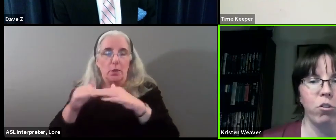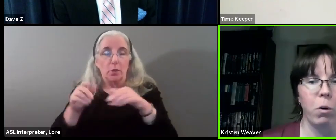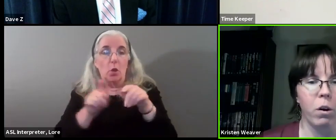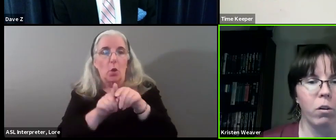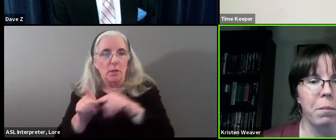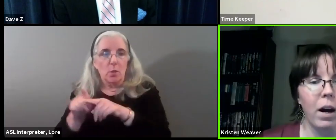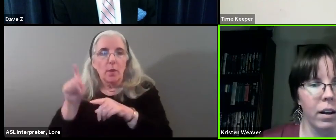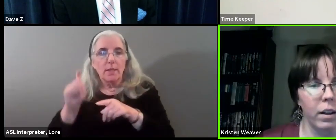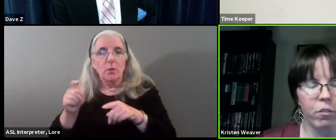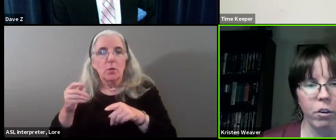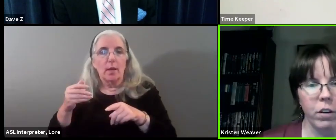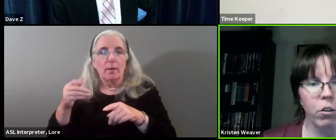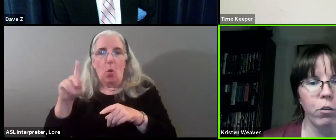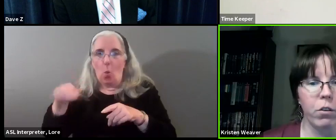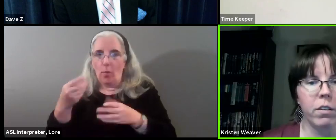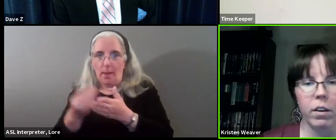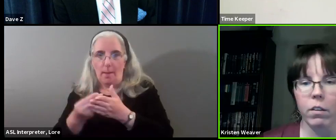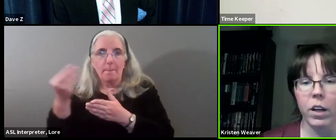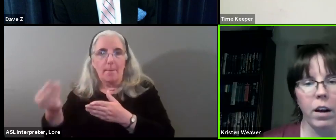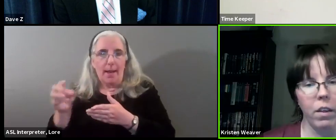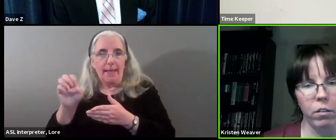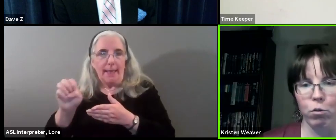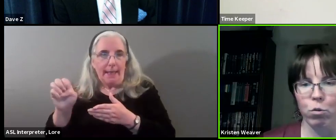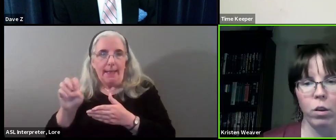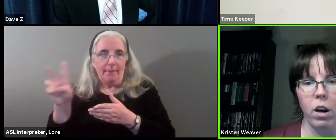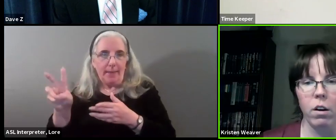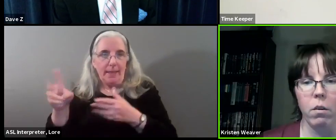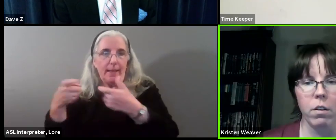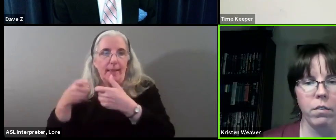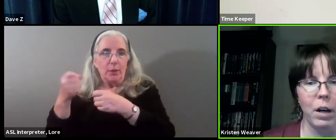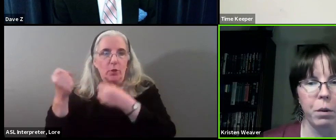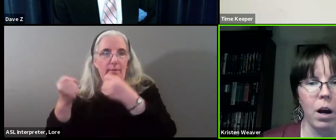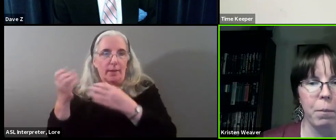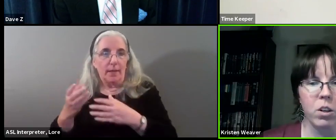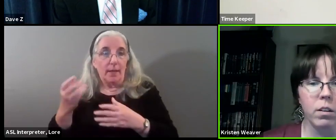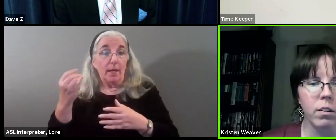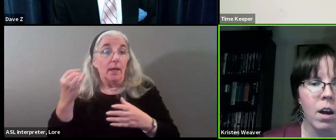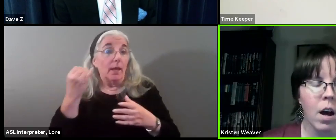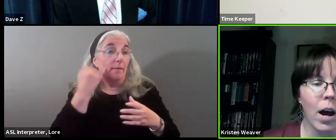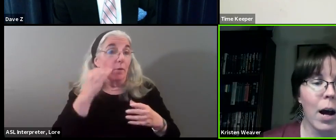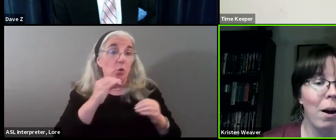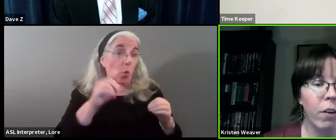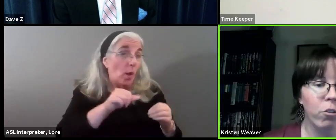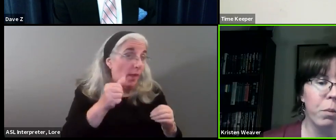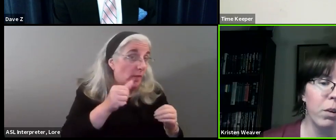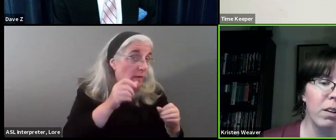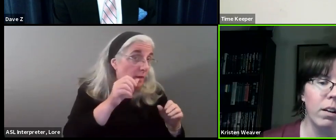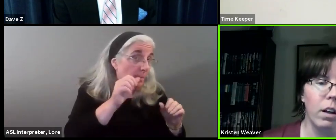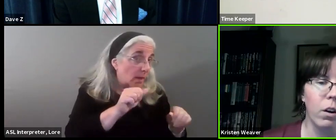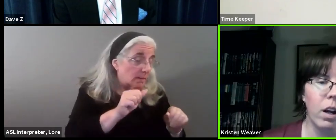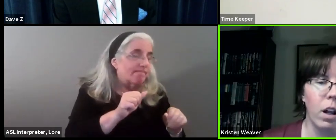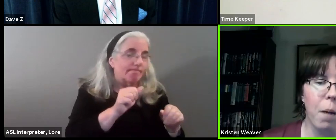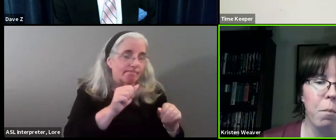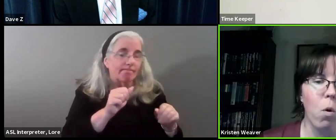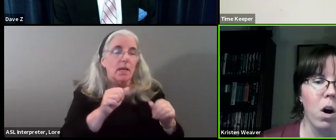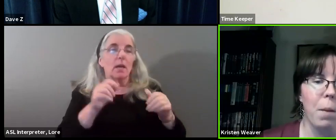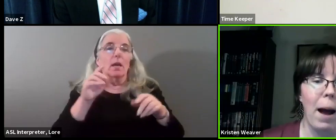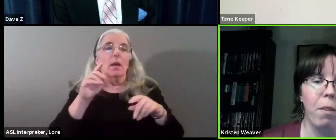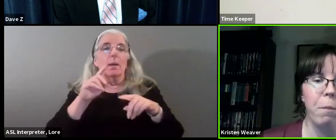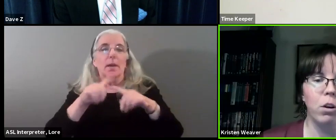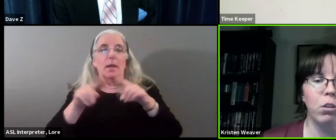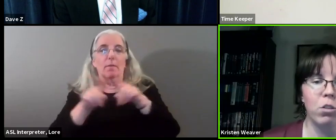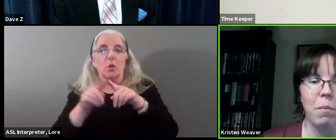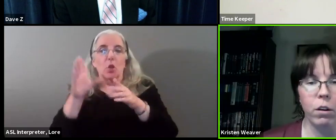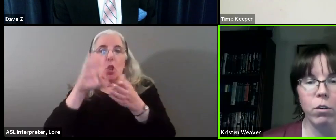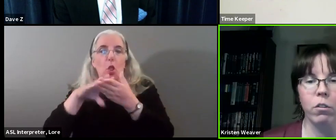should also make sure we're only buying electric vehicles for the city fleet unless there truly are no other viable options. I've also been recently learning a lot more